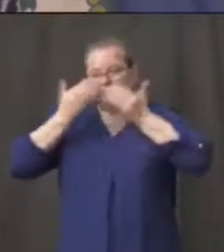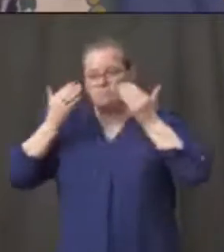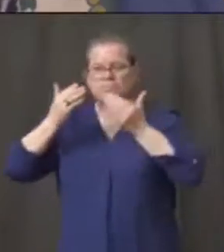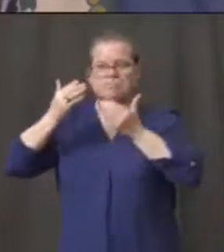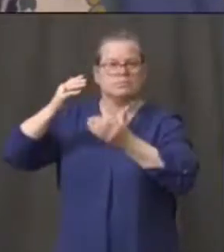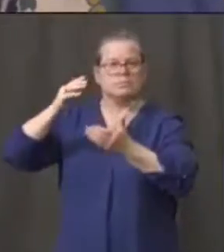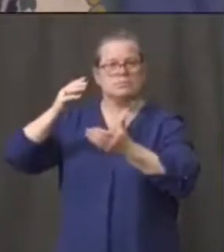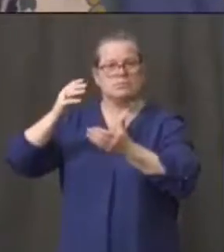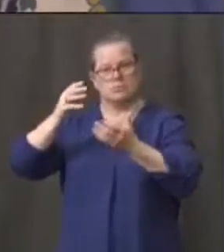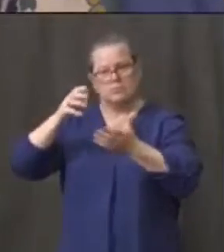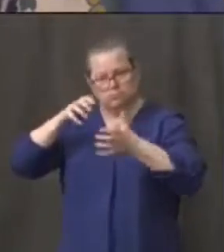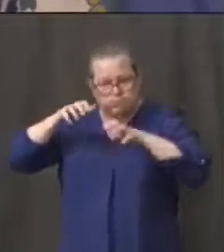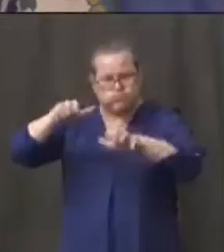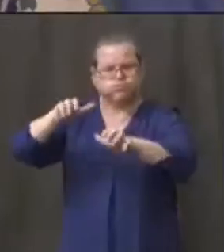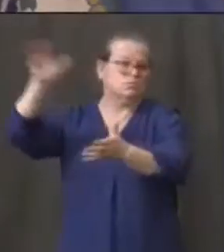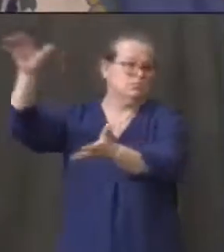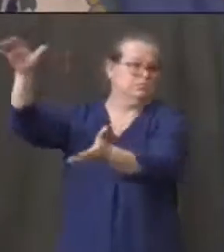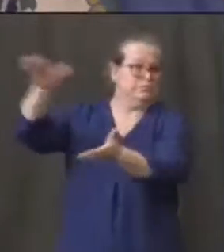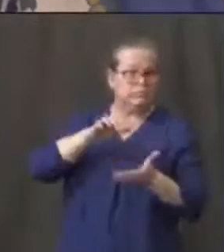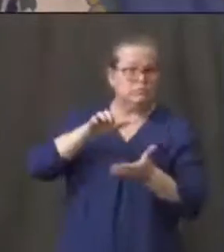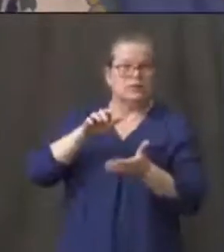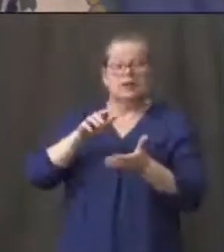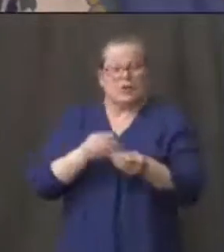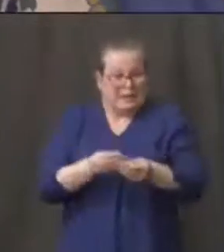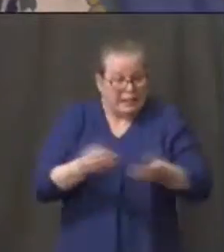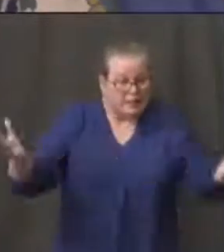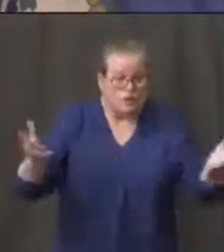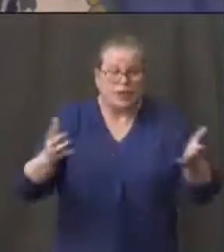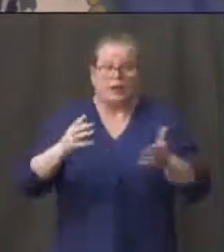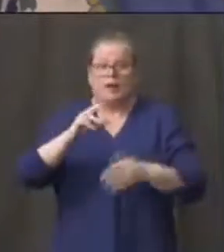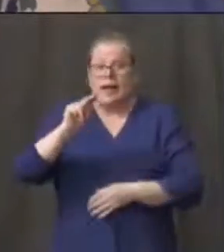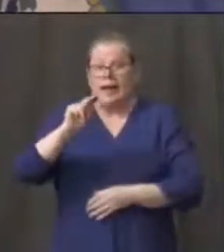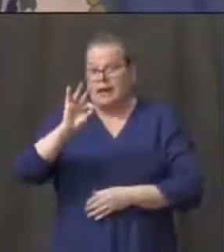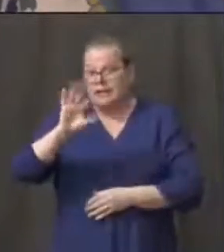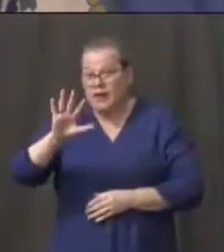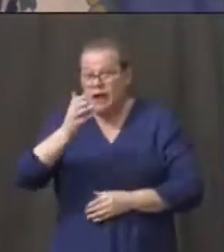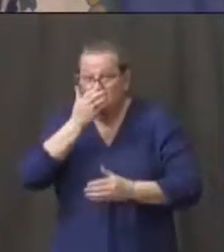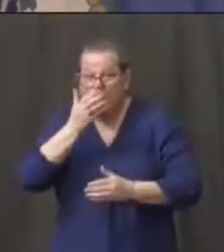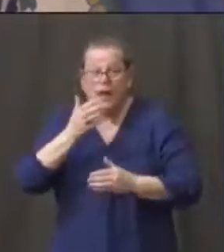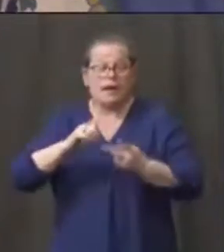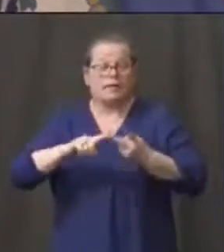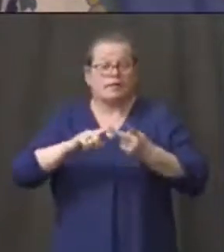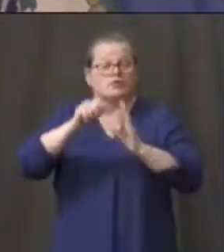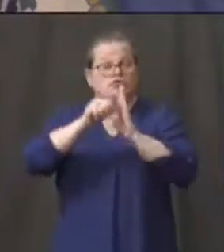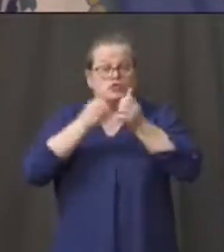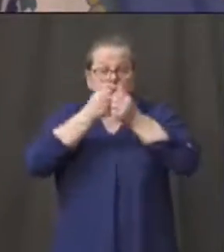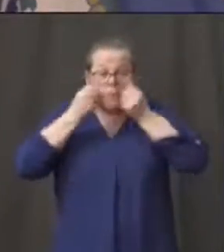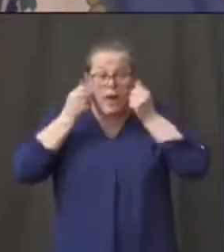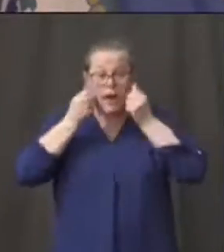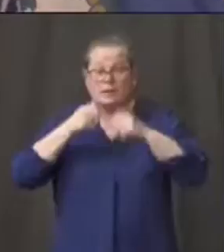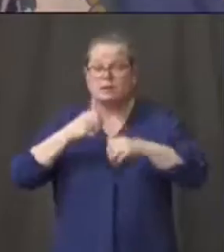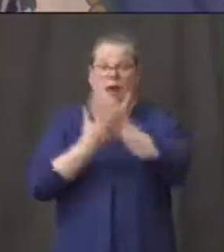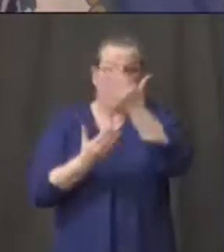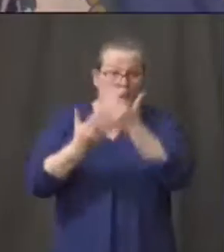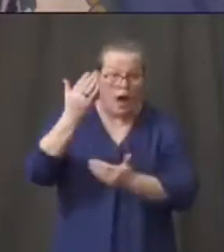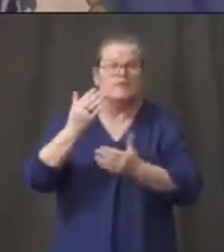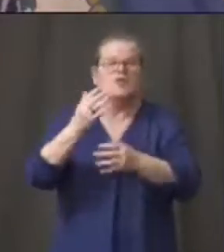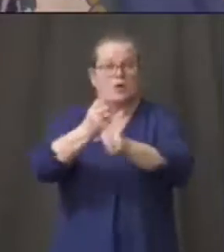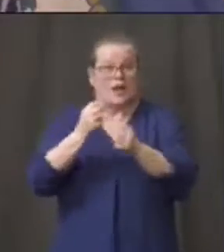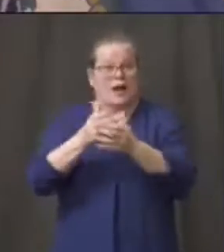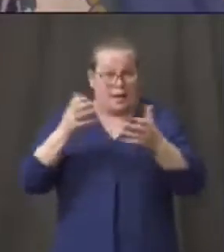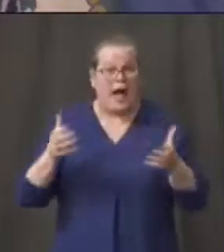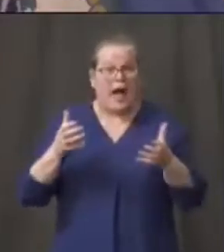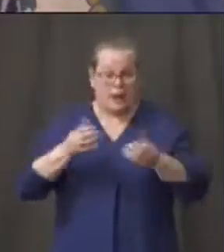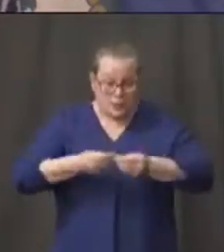to our municipalities. We've got an N95 mask. We've gotten the surgical mask. We've gotten a lot of gloves. Is it enough? No.